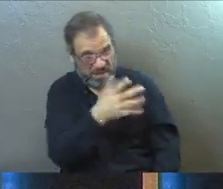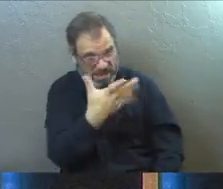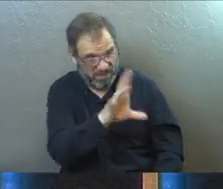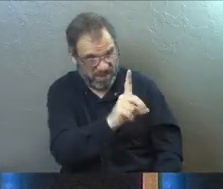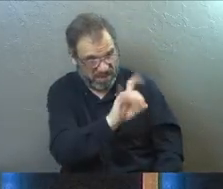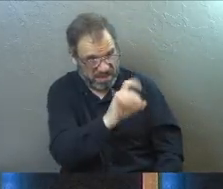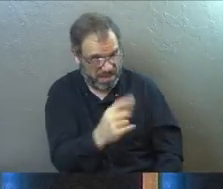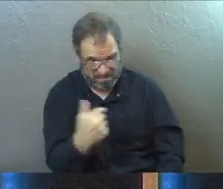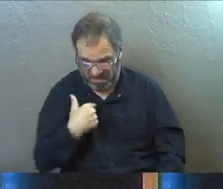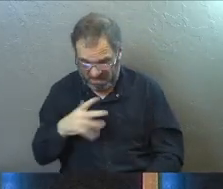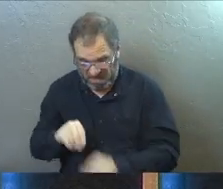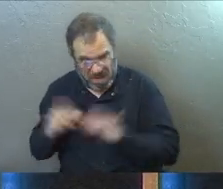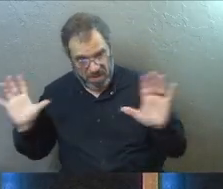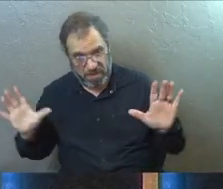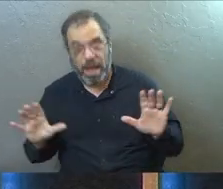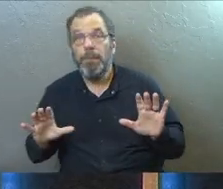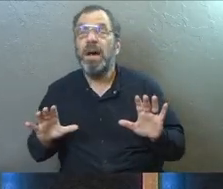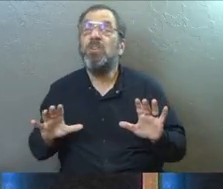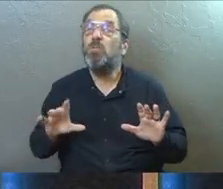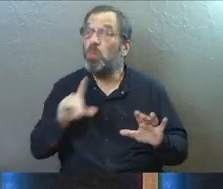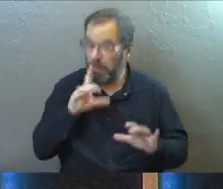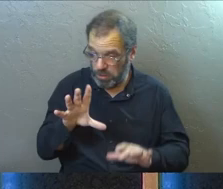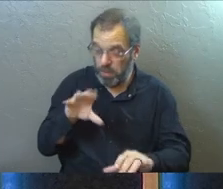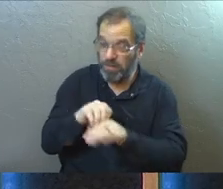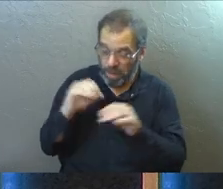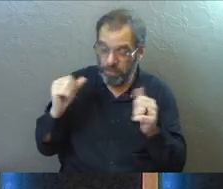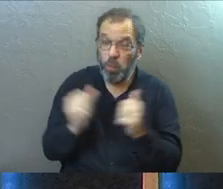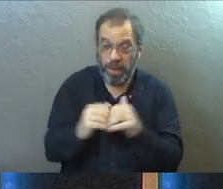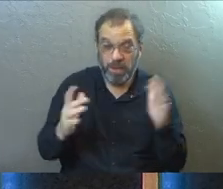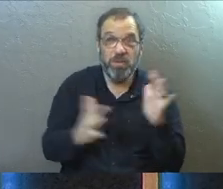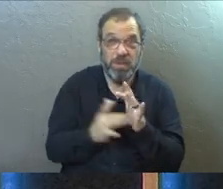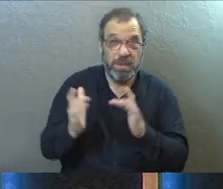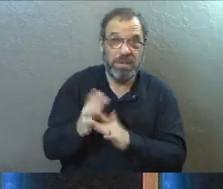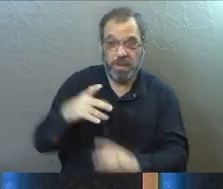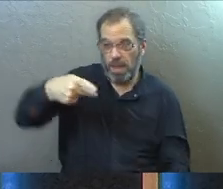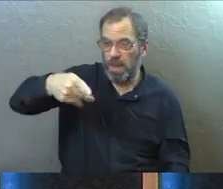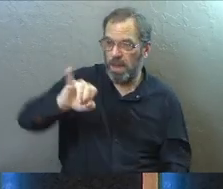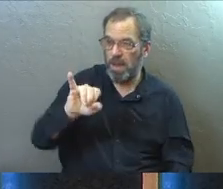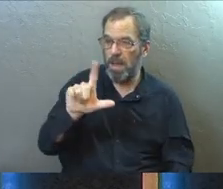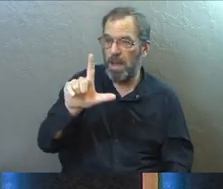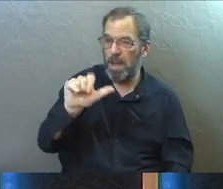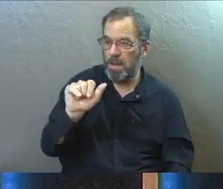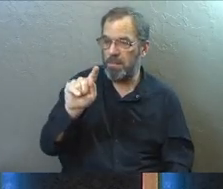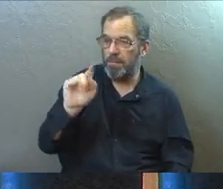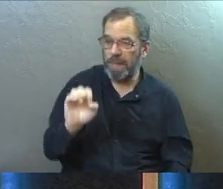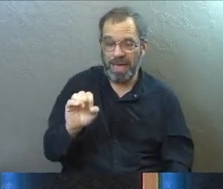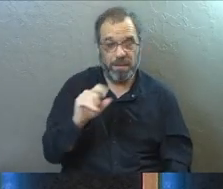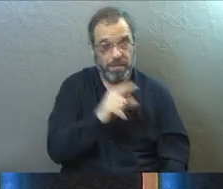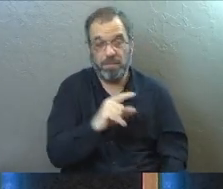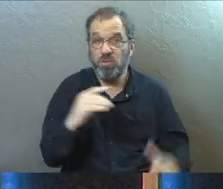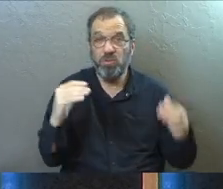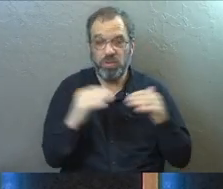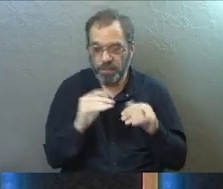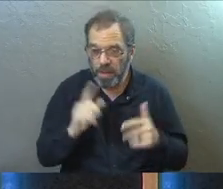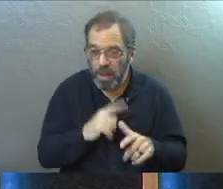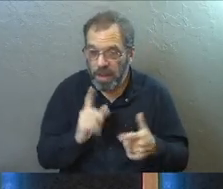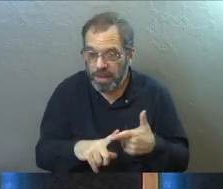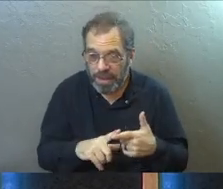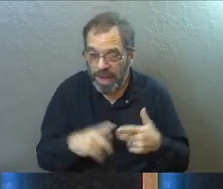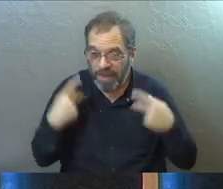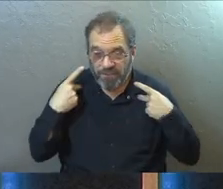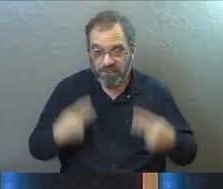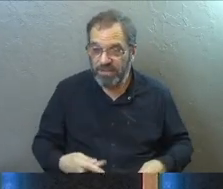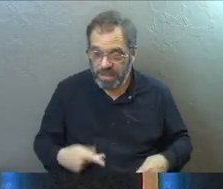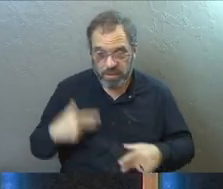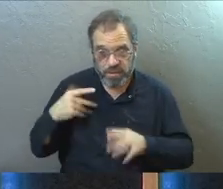And I'll have no part in this. Even though you did actually have a part in this, Pilate. But he received no justice. And then he had no